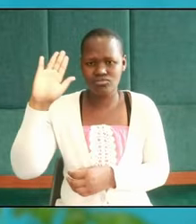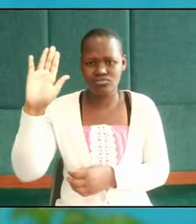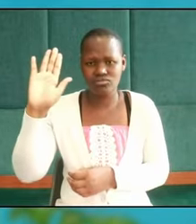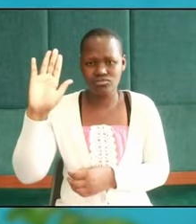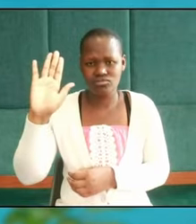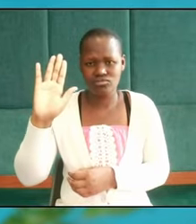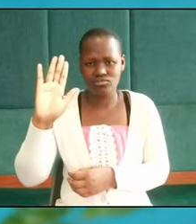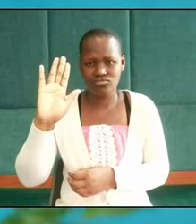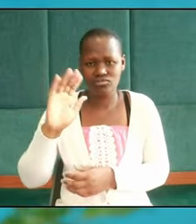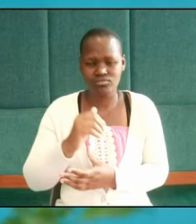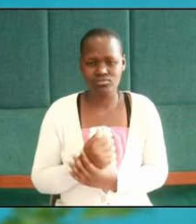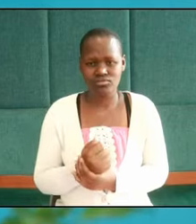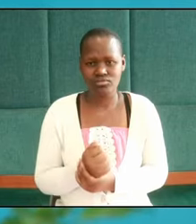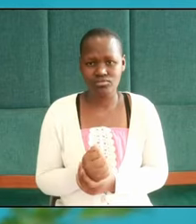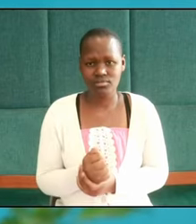is a judge